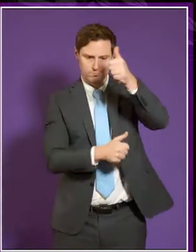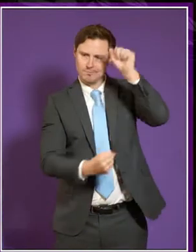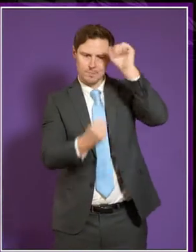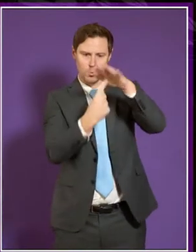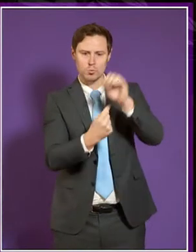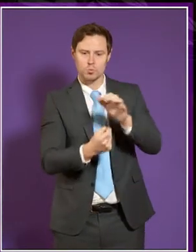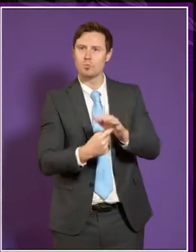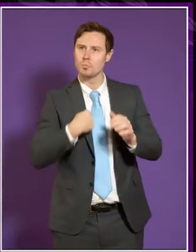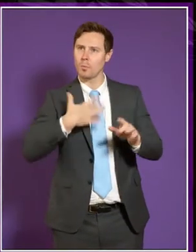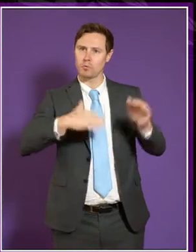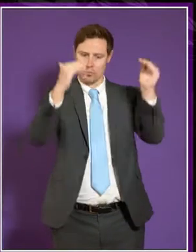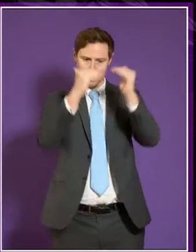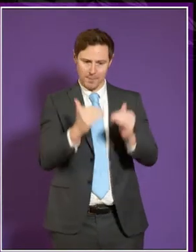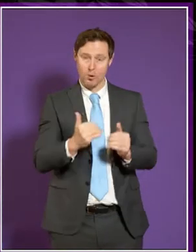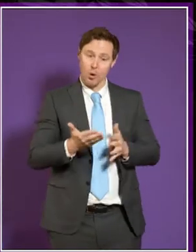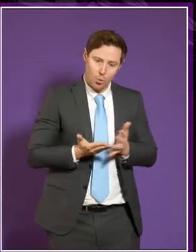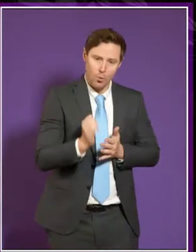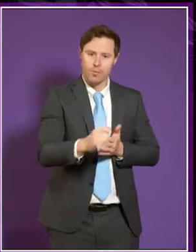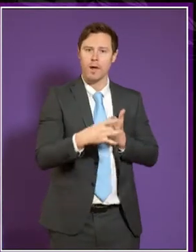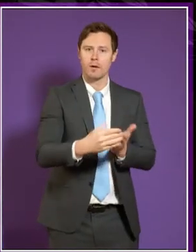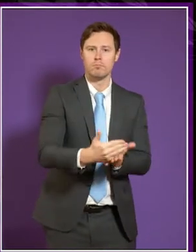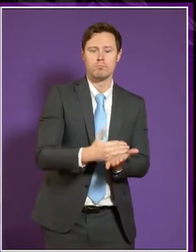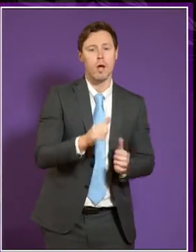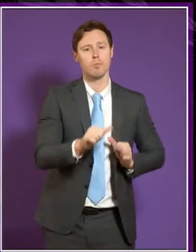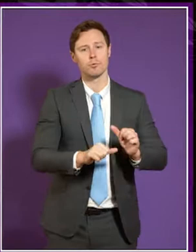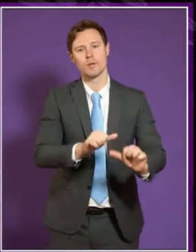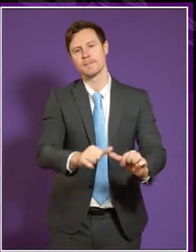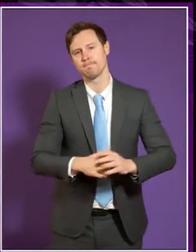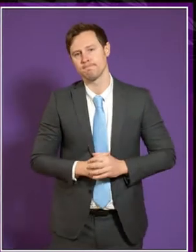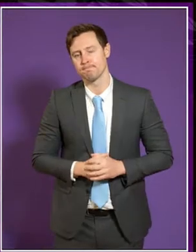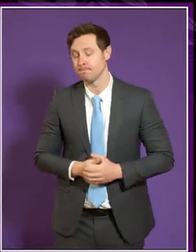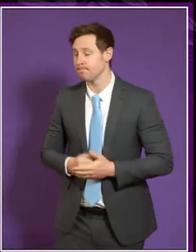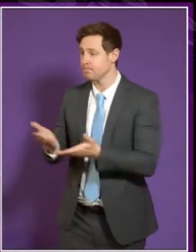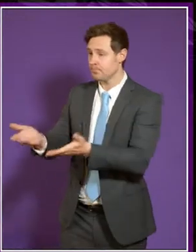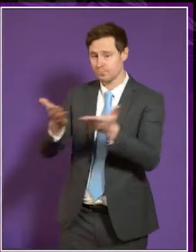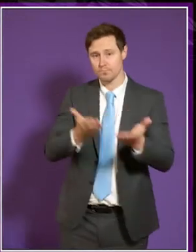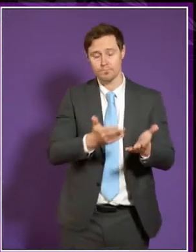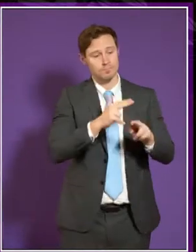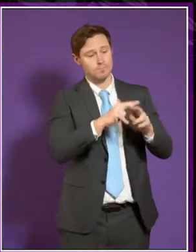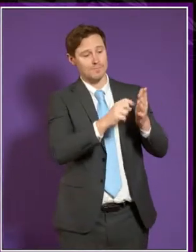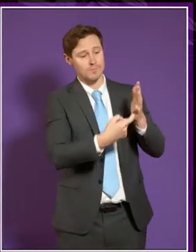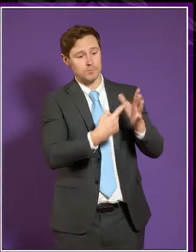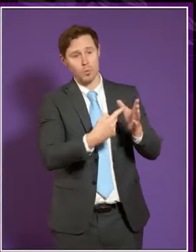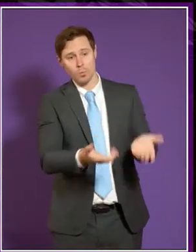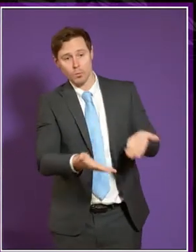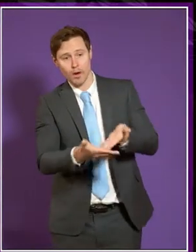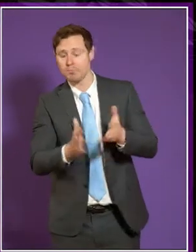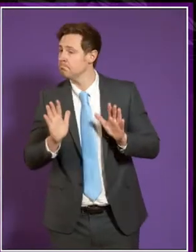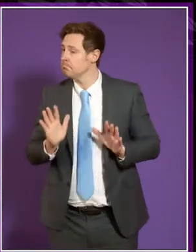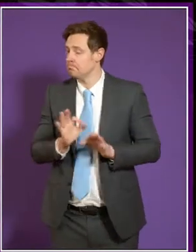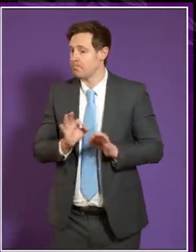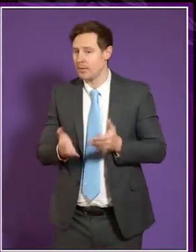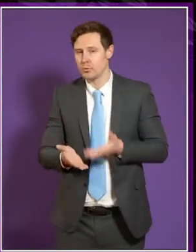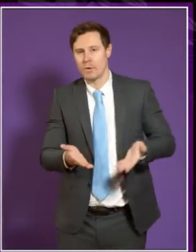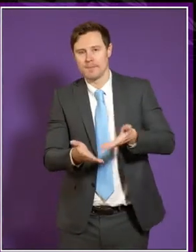And we will use the process to do that. Fiona, is there anything you'd like to add? I don't really think I've got anything more to add to that.